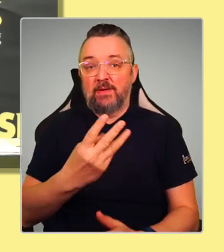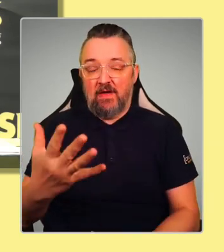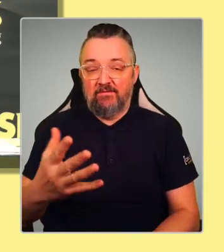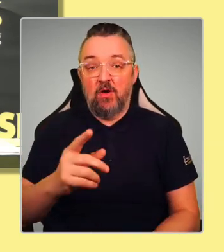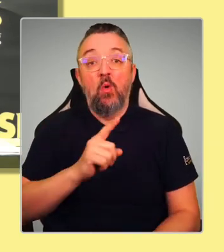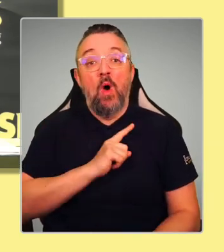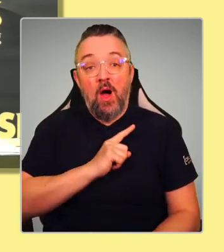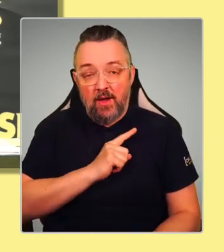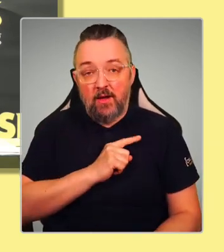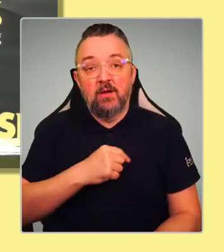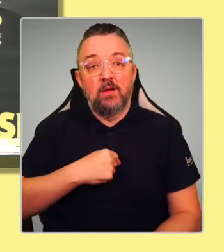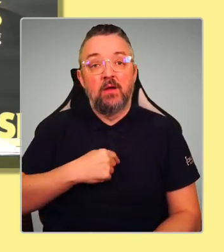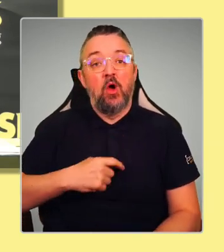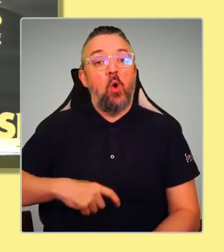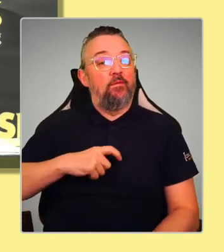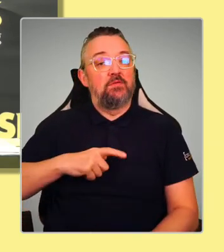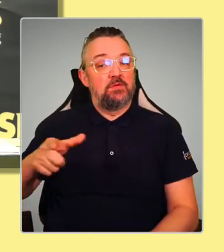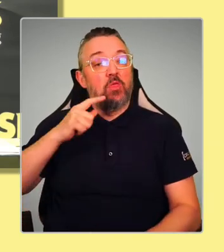would lose that court case.